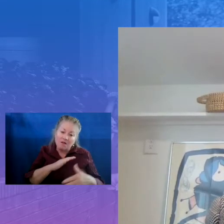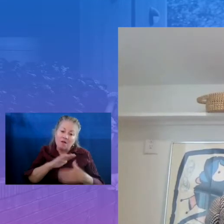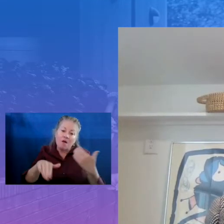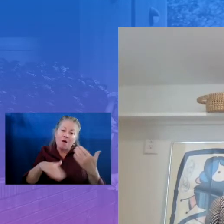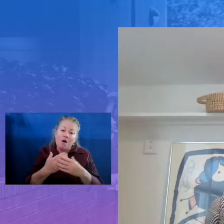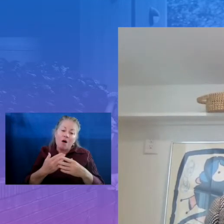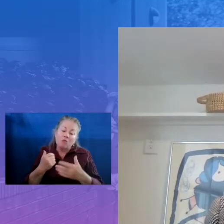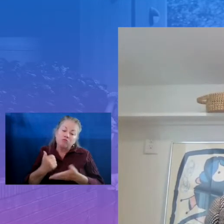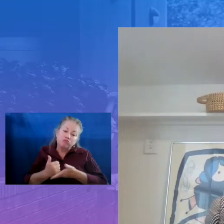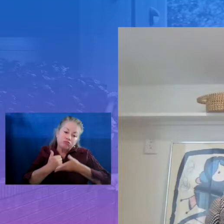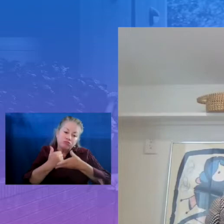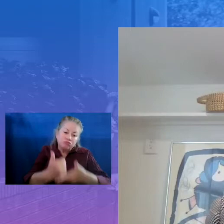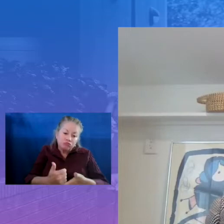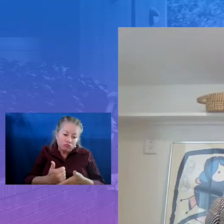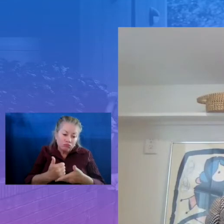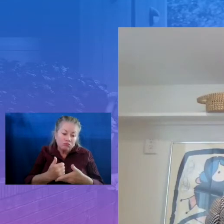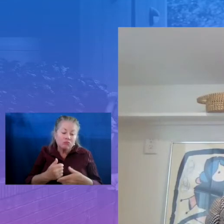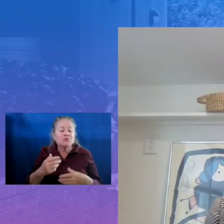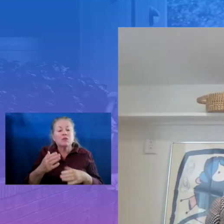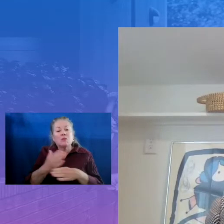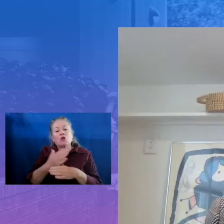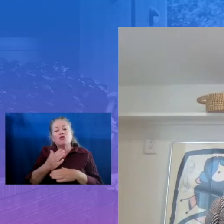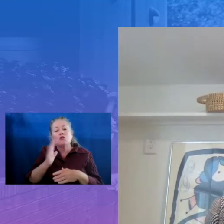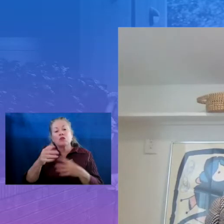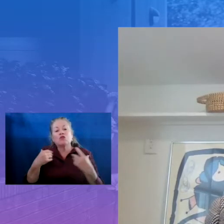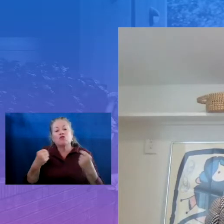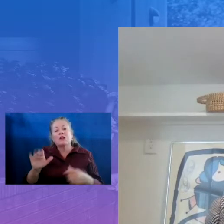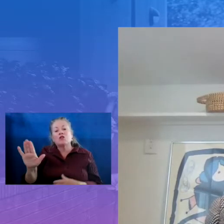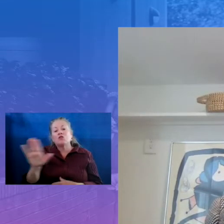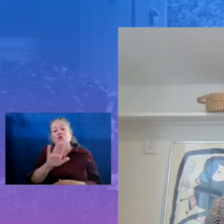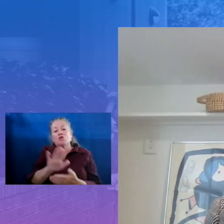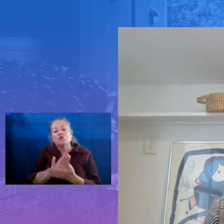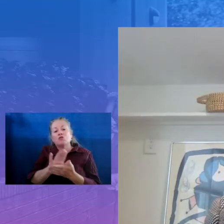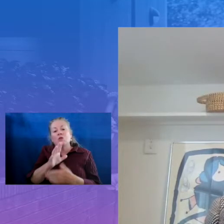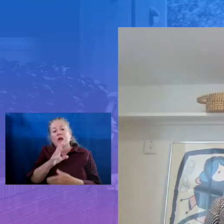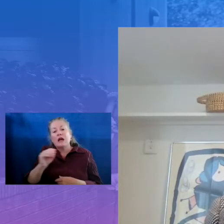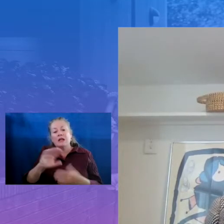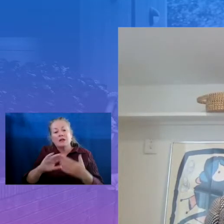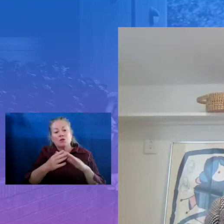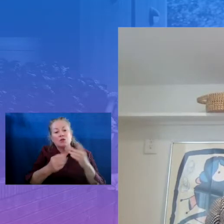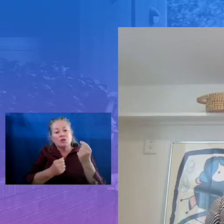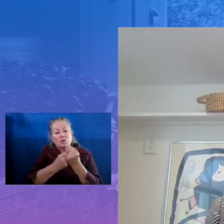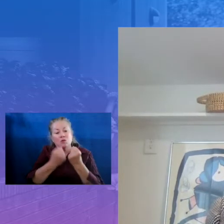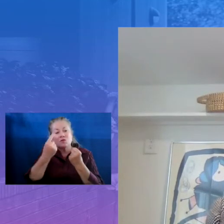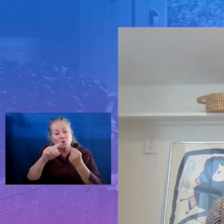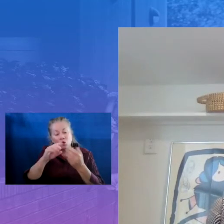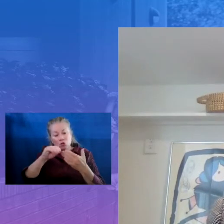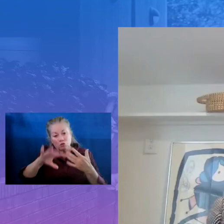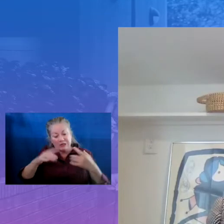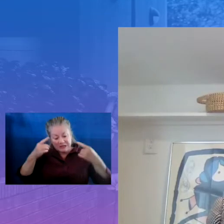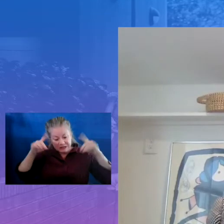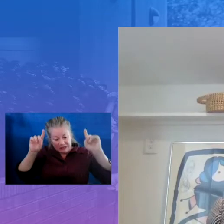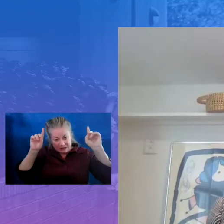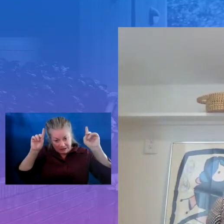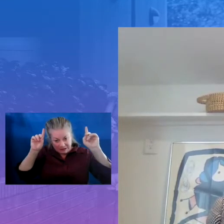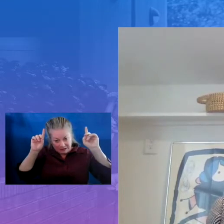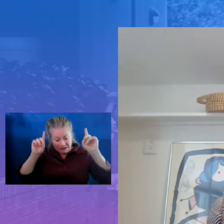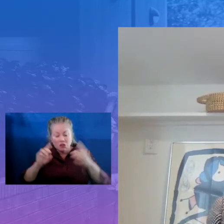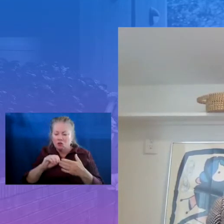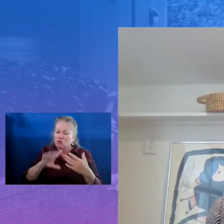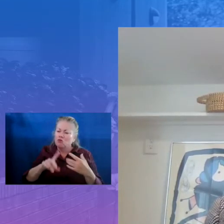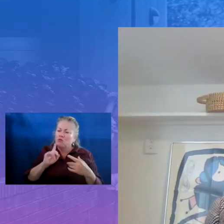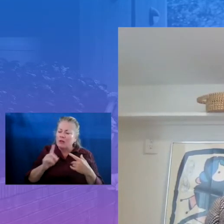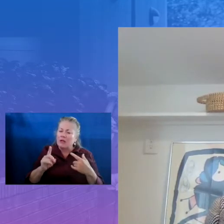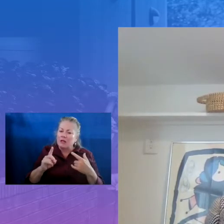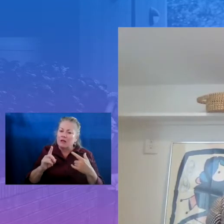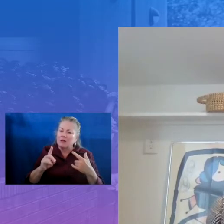will strengthen your school and community support for student success. Students really pick up on when teachers,